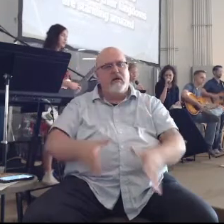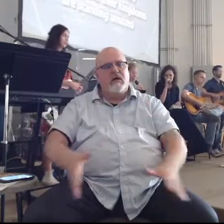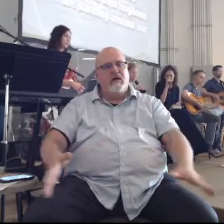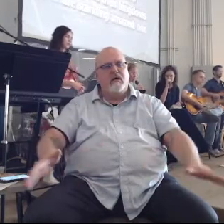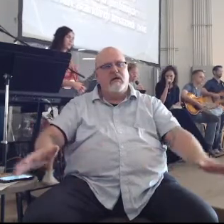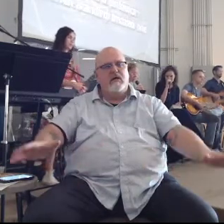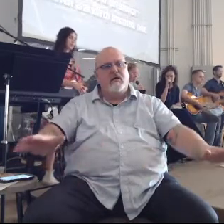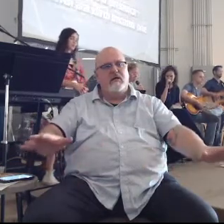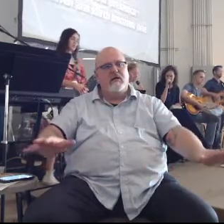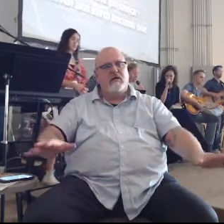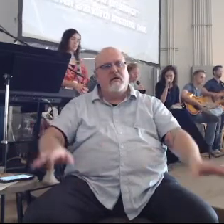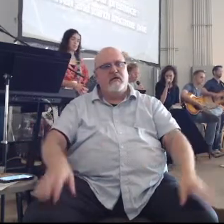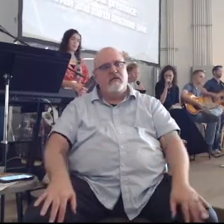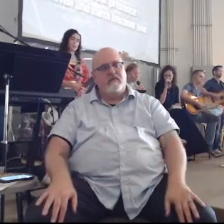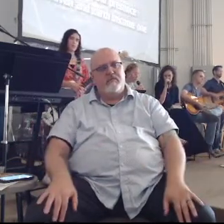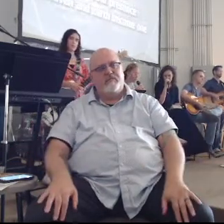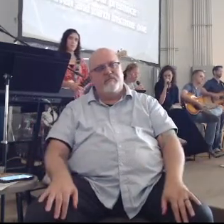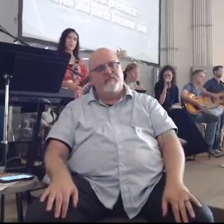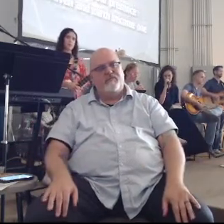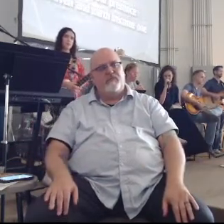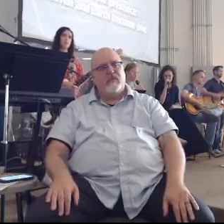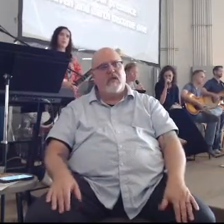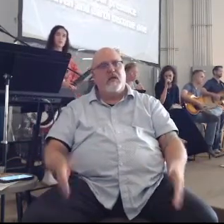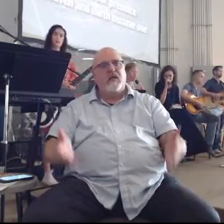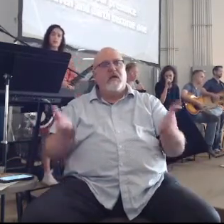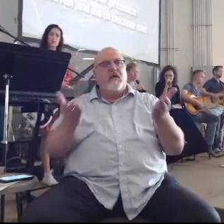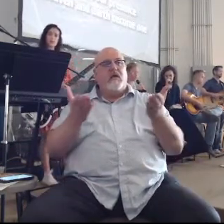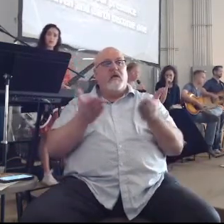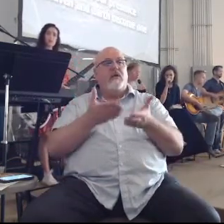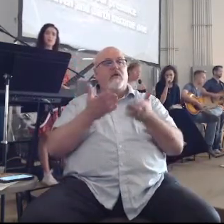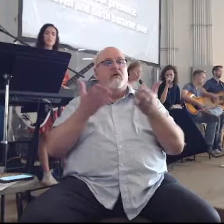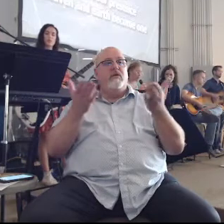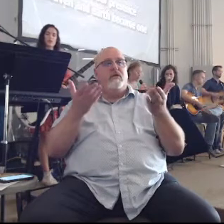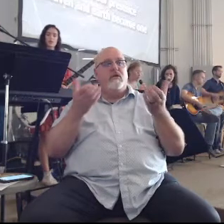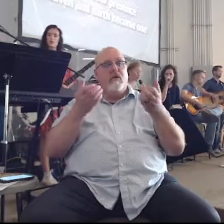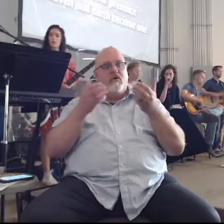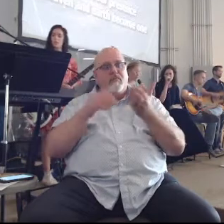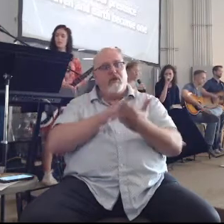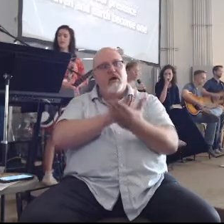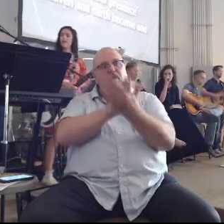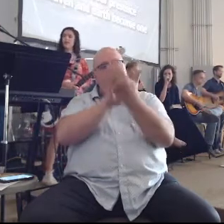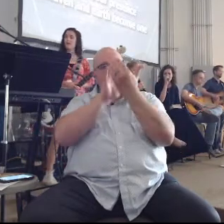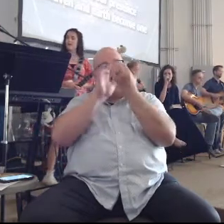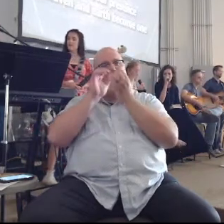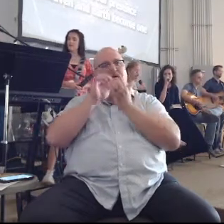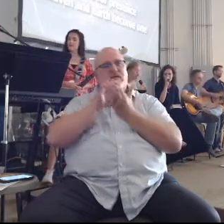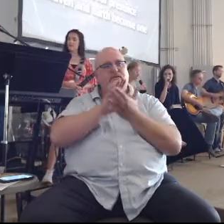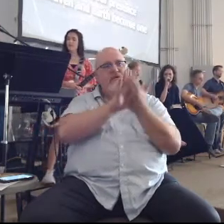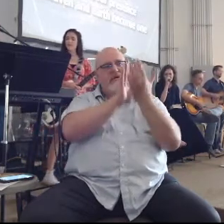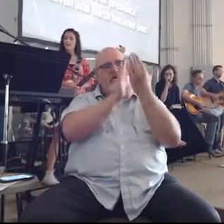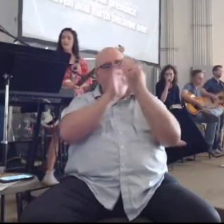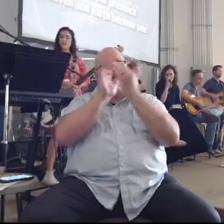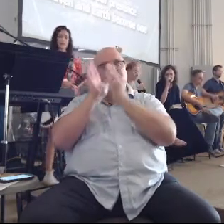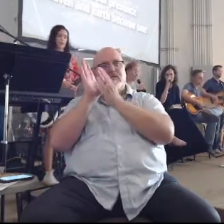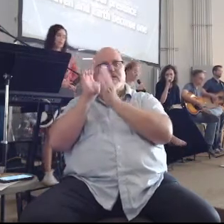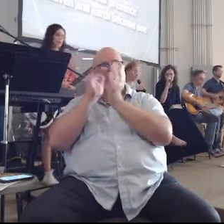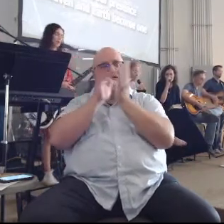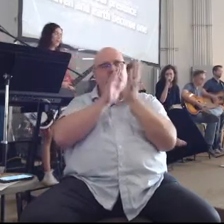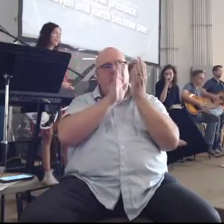undone here in your presence